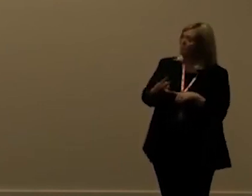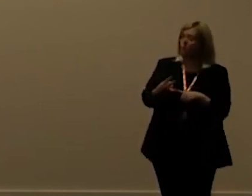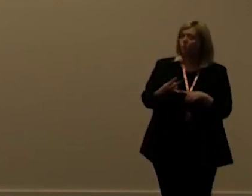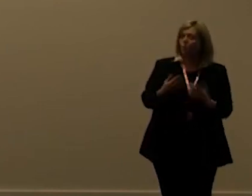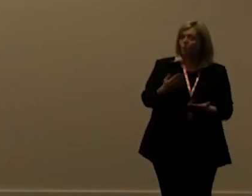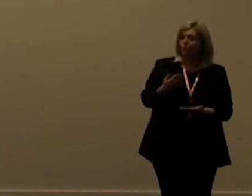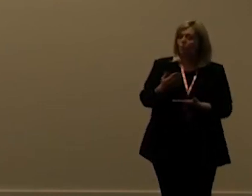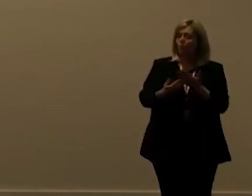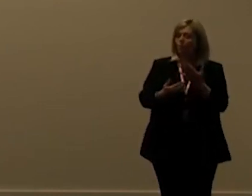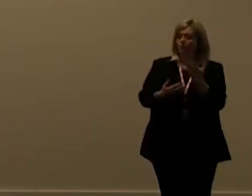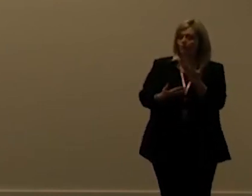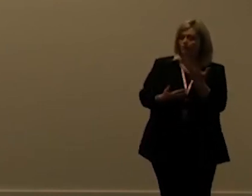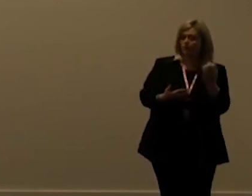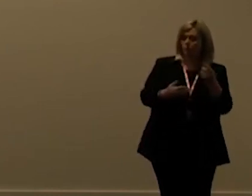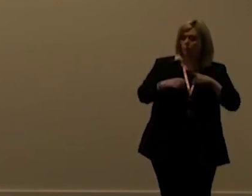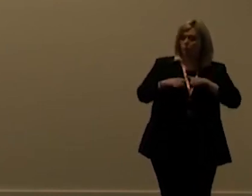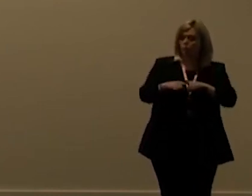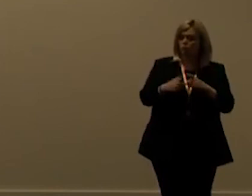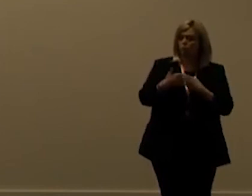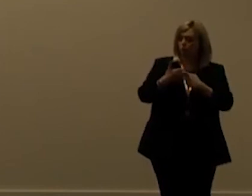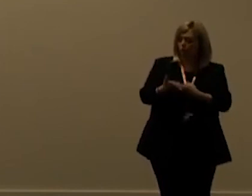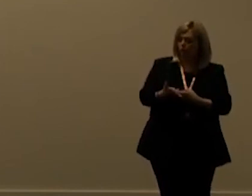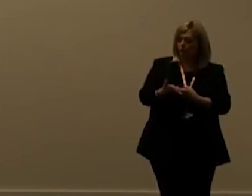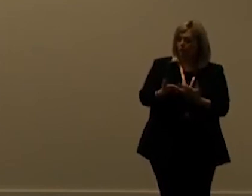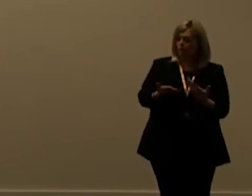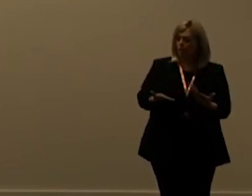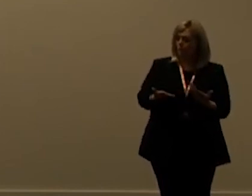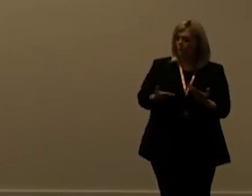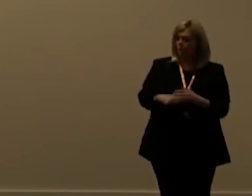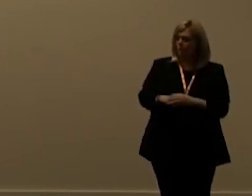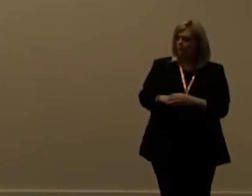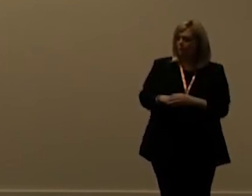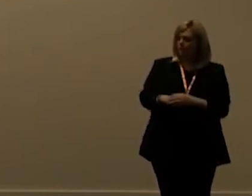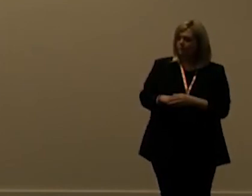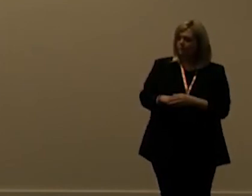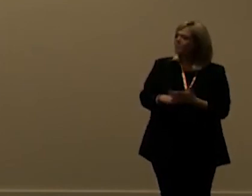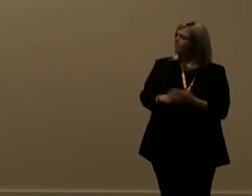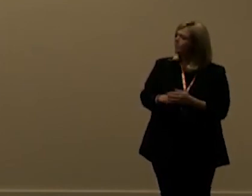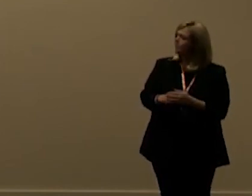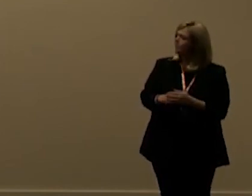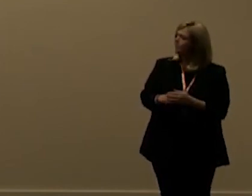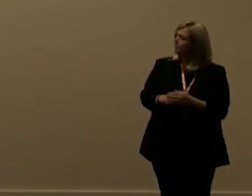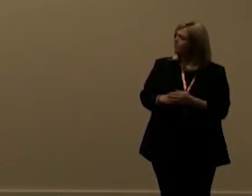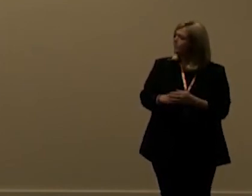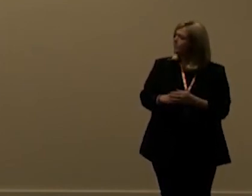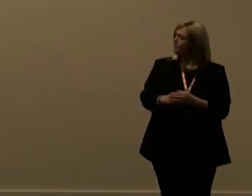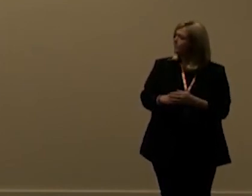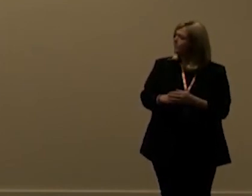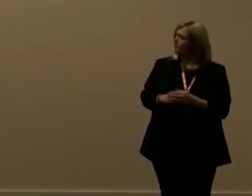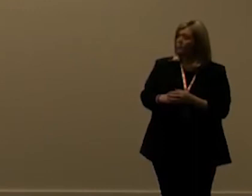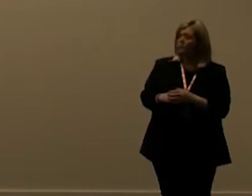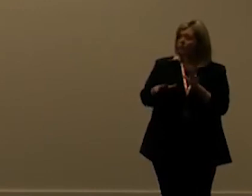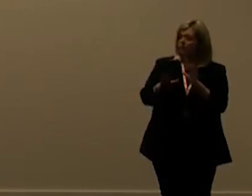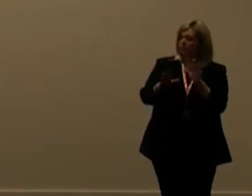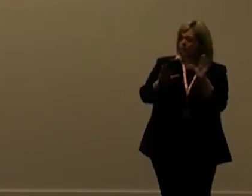52 concurrent requests that's also something that you will um then you will also be throttled but do note